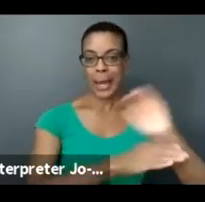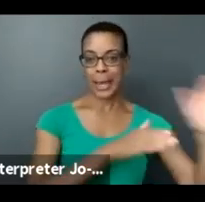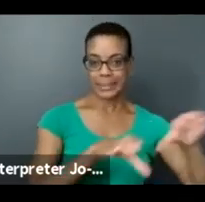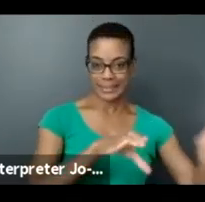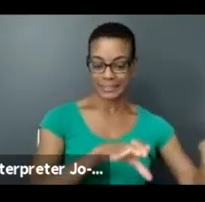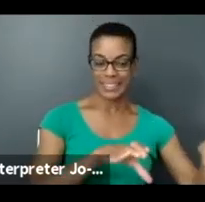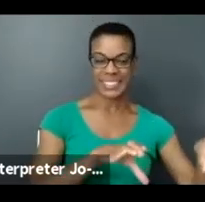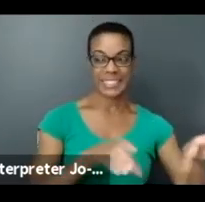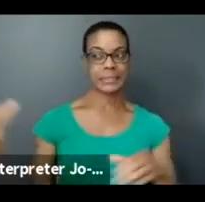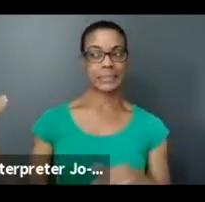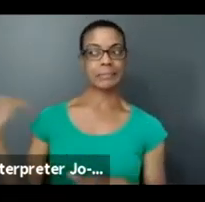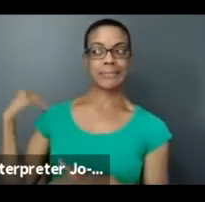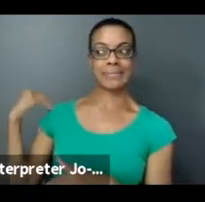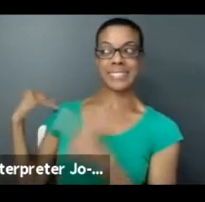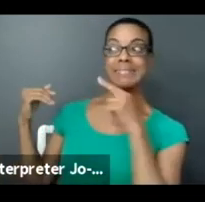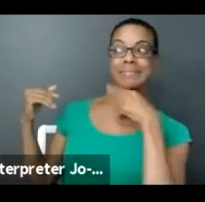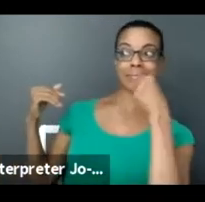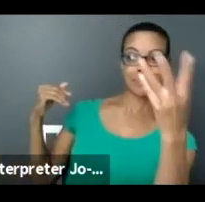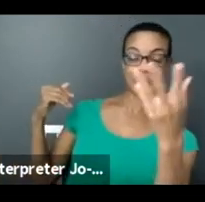So yes, that that is true.